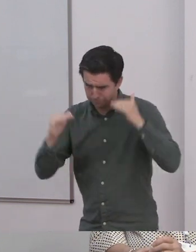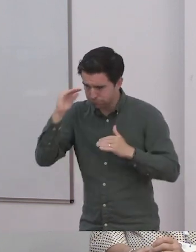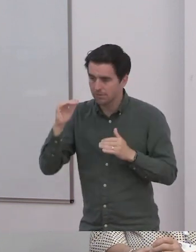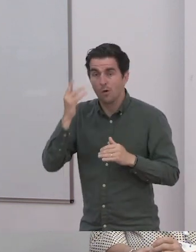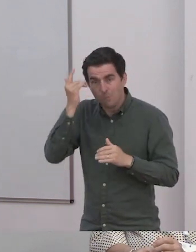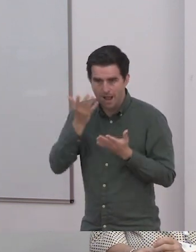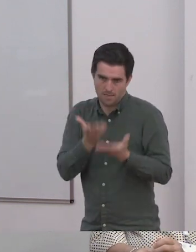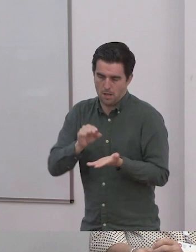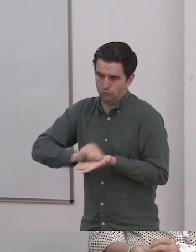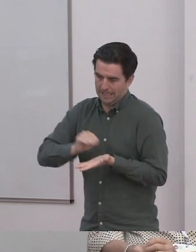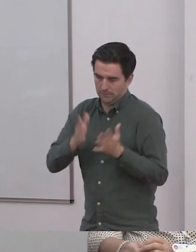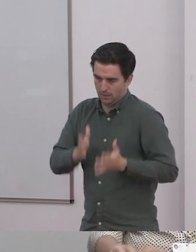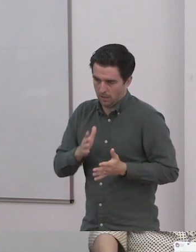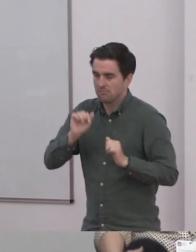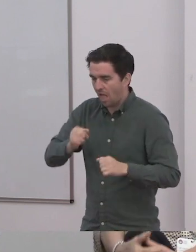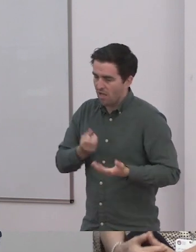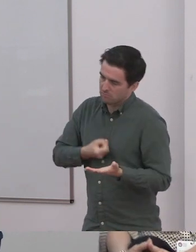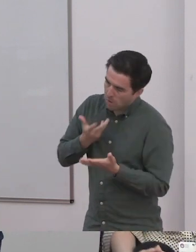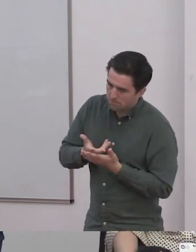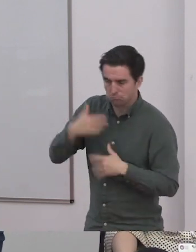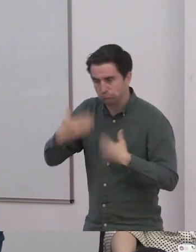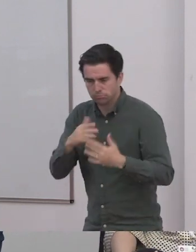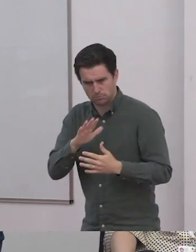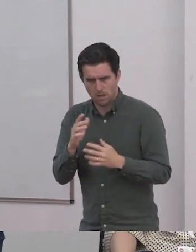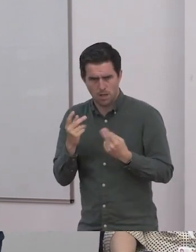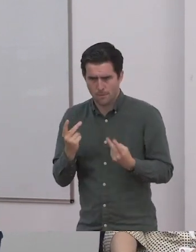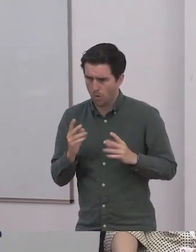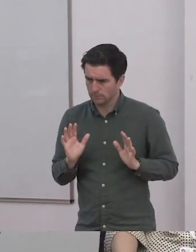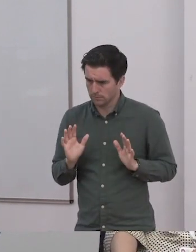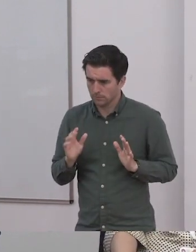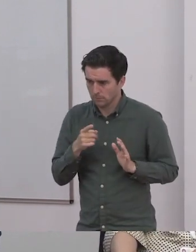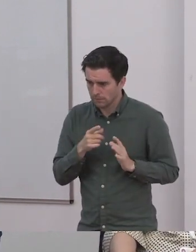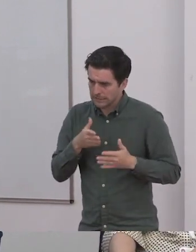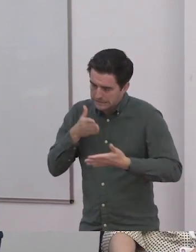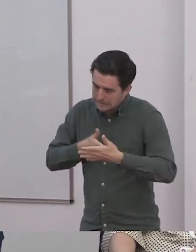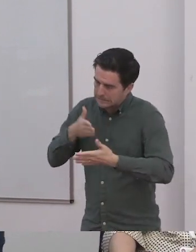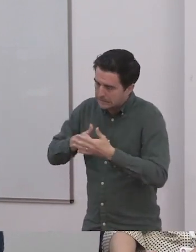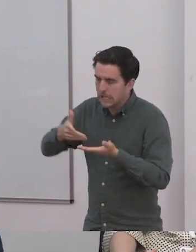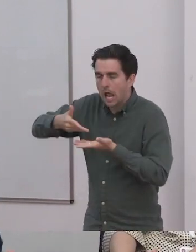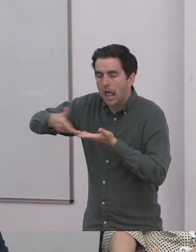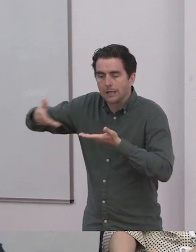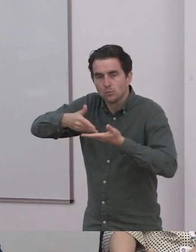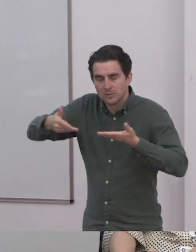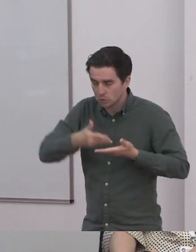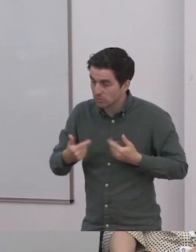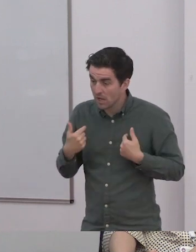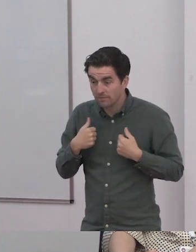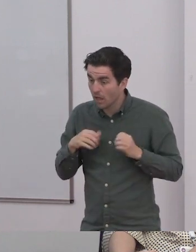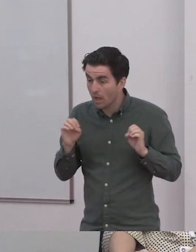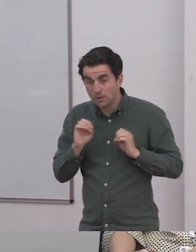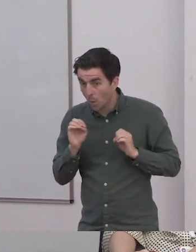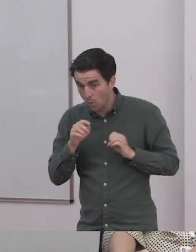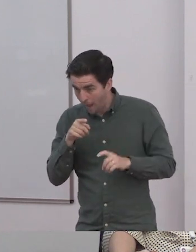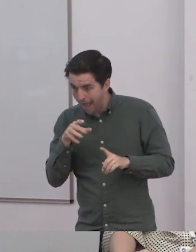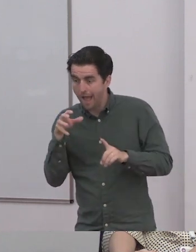And if I hadn't got that diagnosis, the access to third level and the supports wouldn't have been there. So when we reach out, when we need the